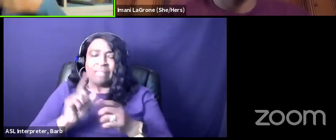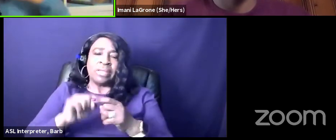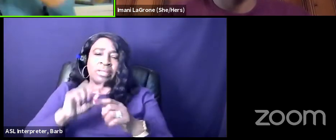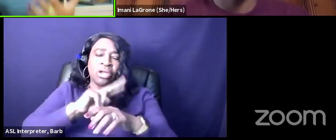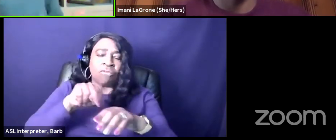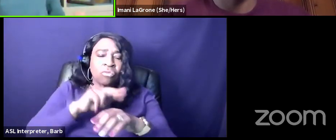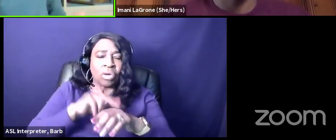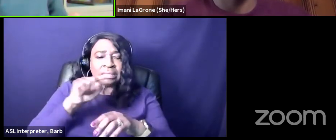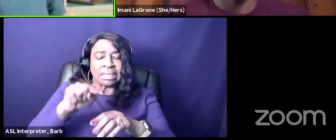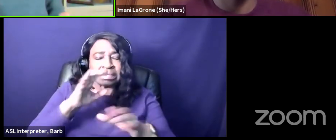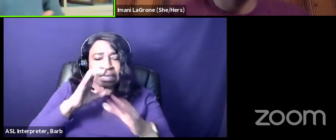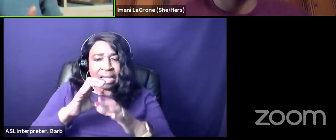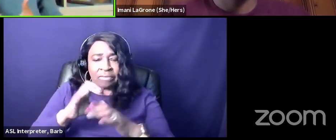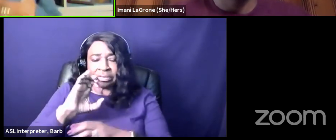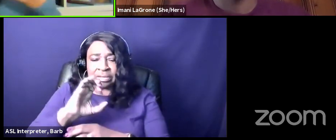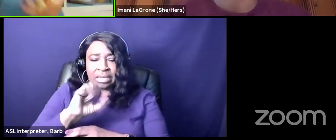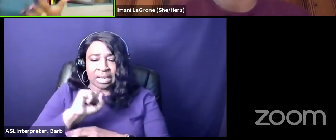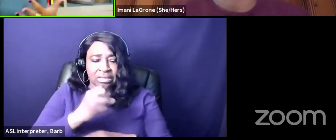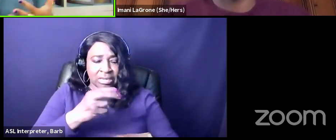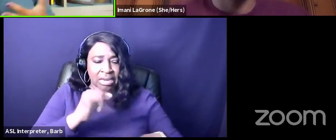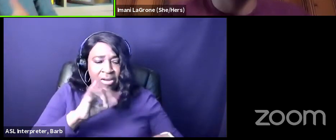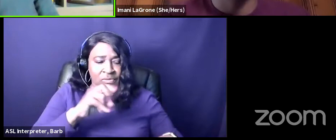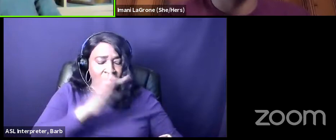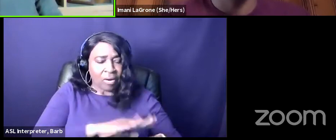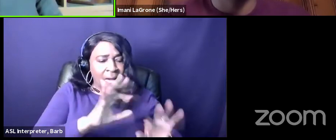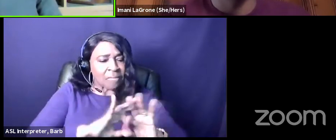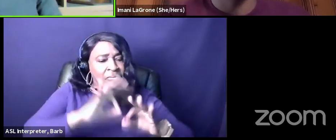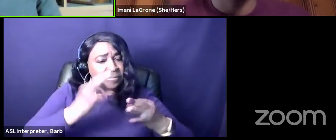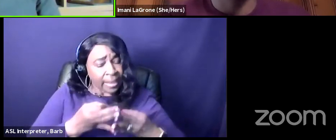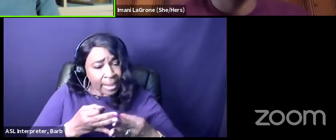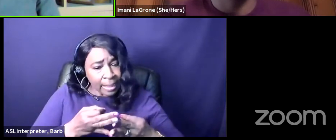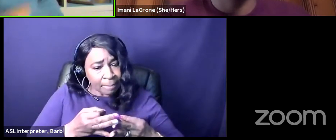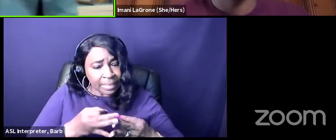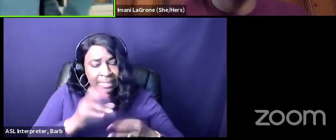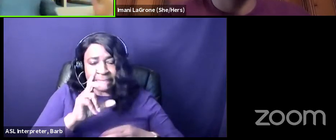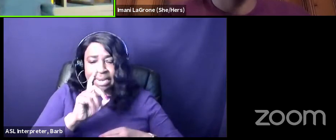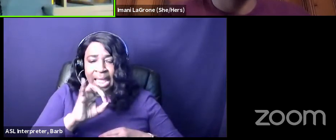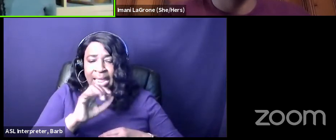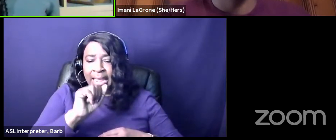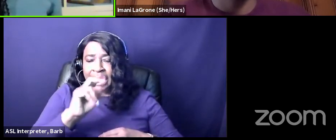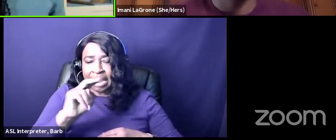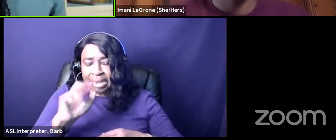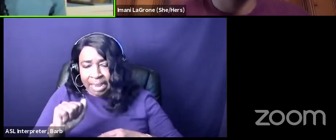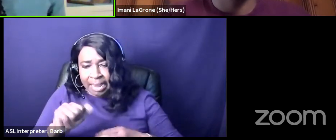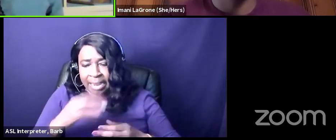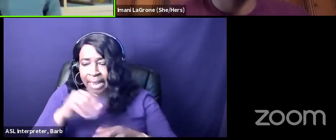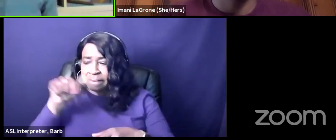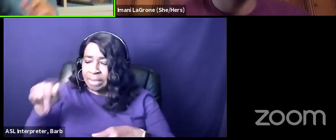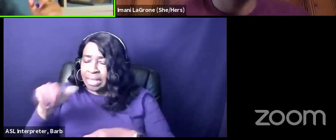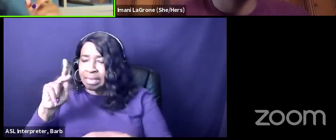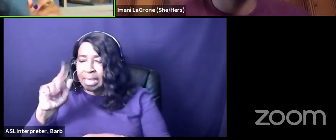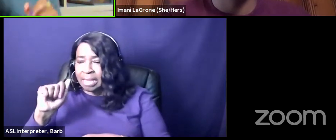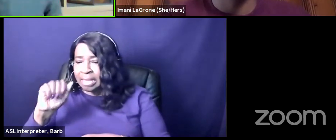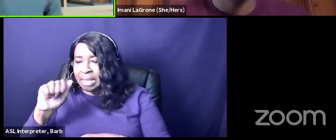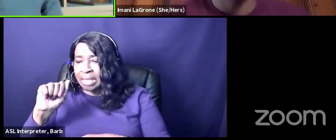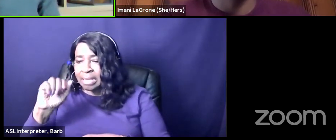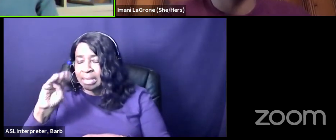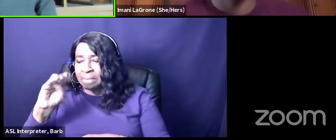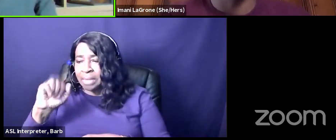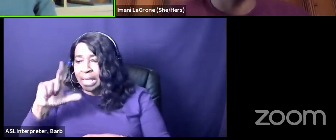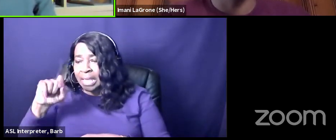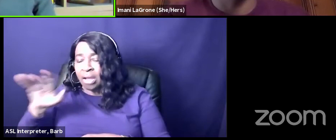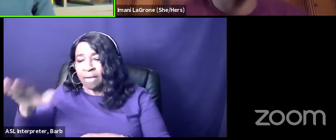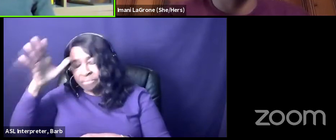conversation about chisholm's family from guyana and kamala harris's father who's alive by the way